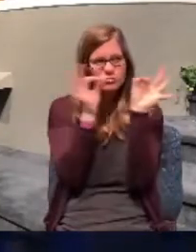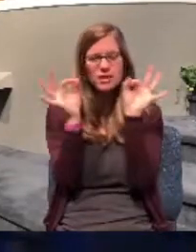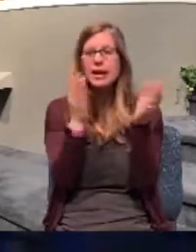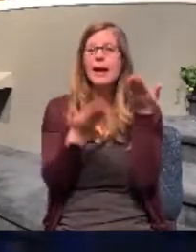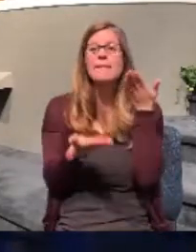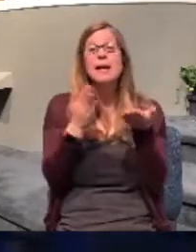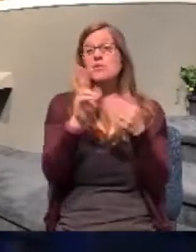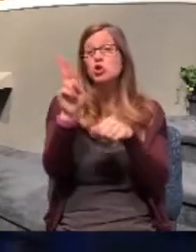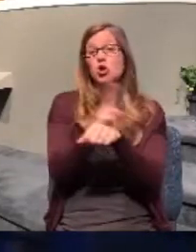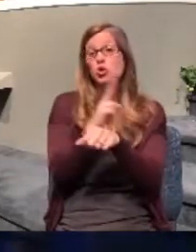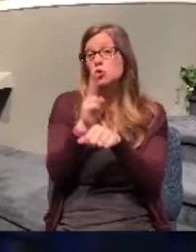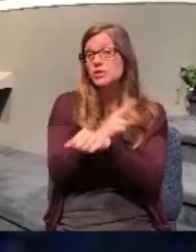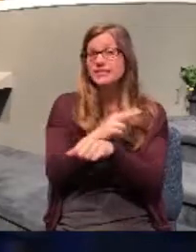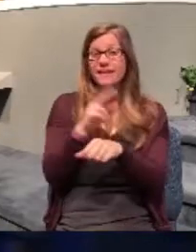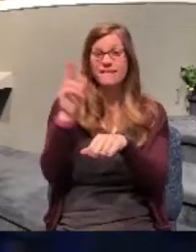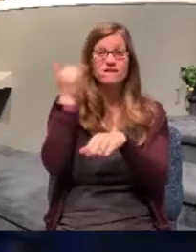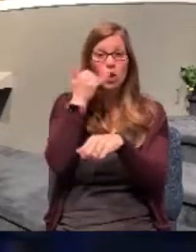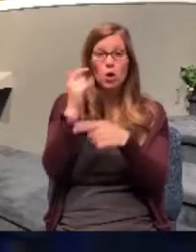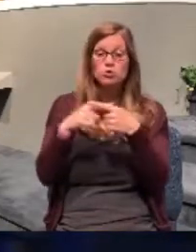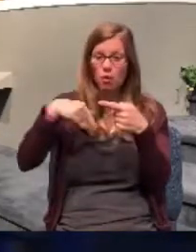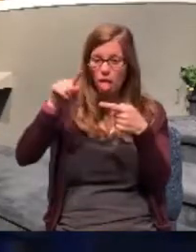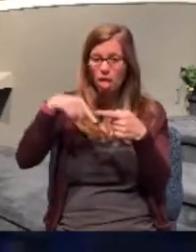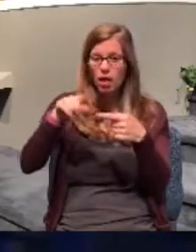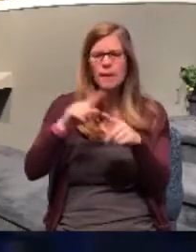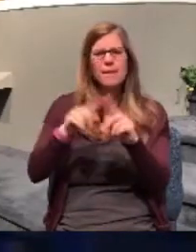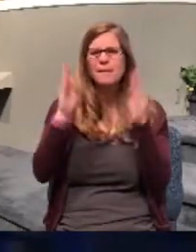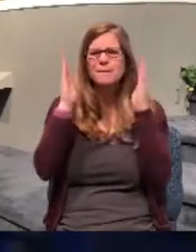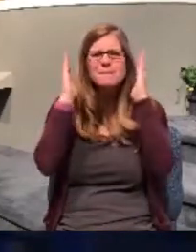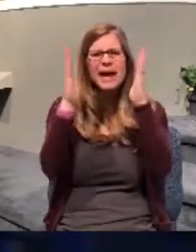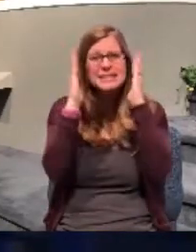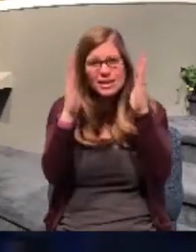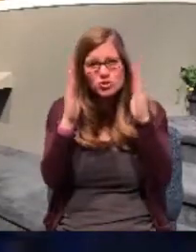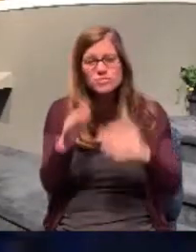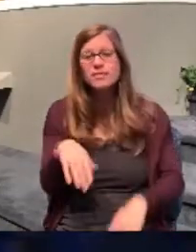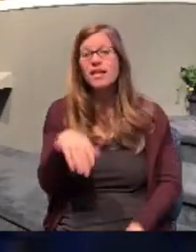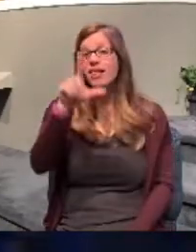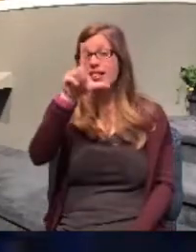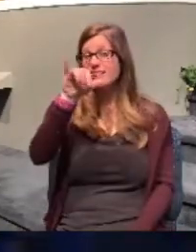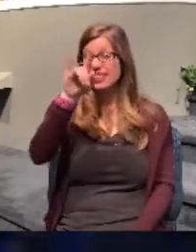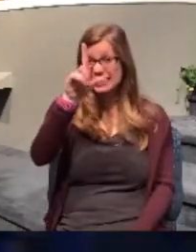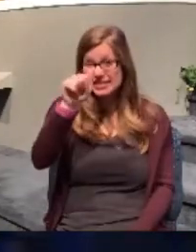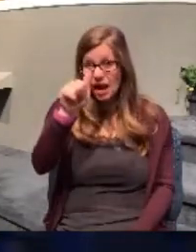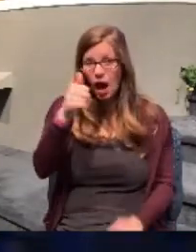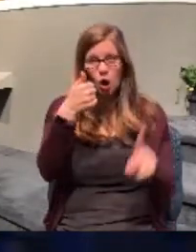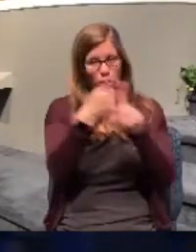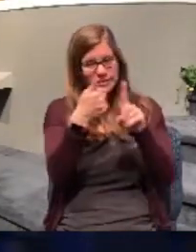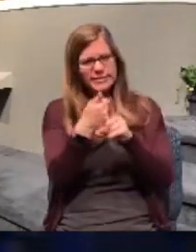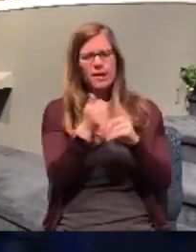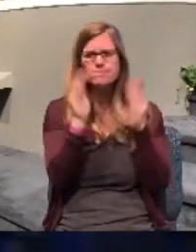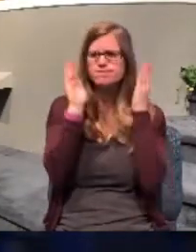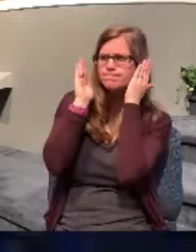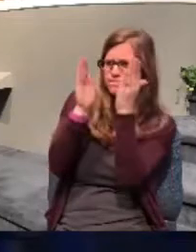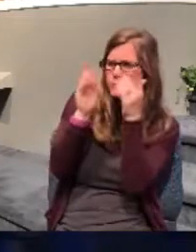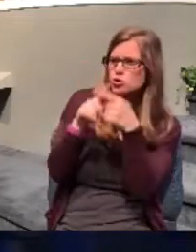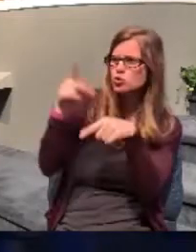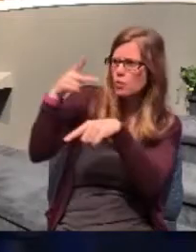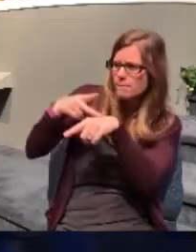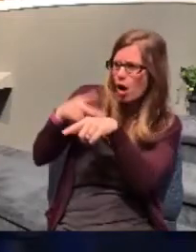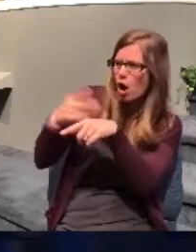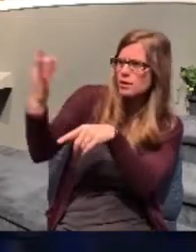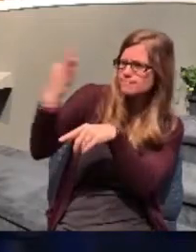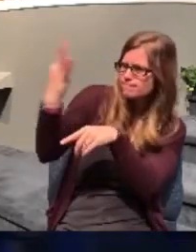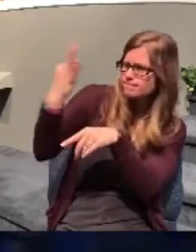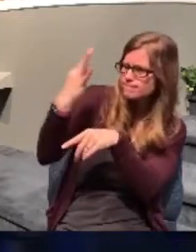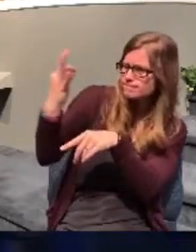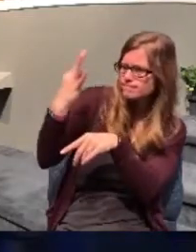scrolling down your phone right now. Pay attention. Lydia was paying attention to what Paul was